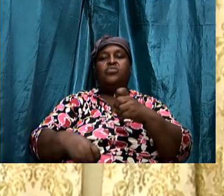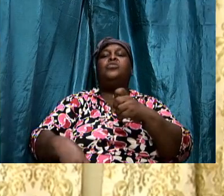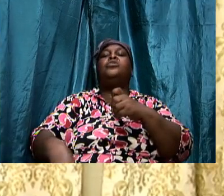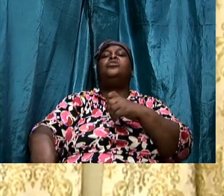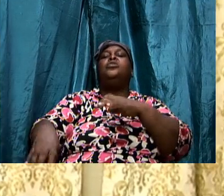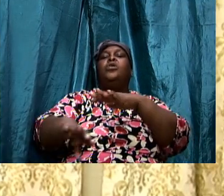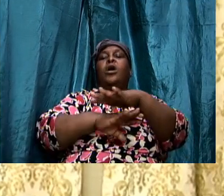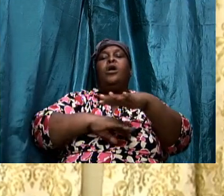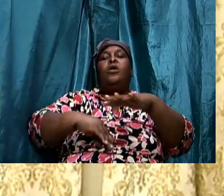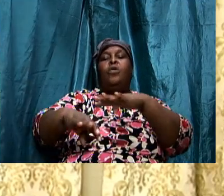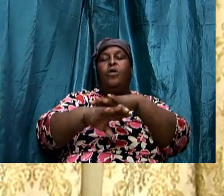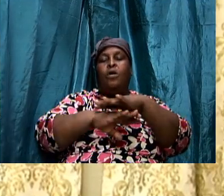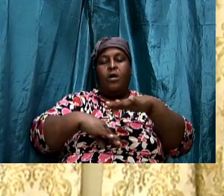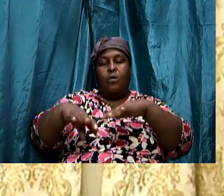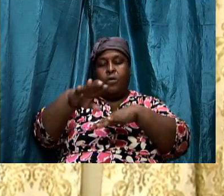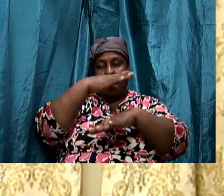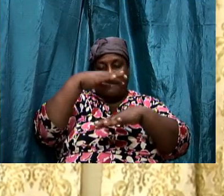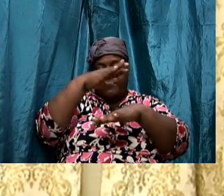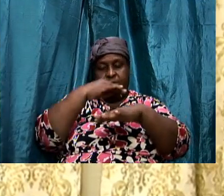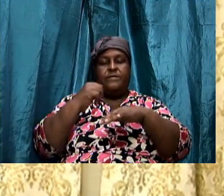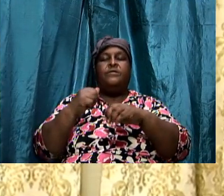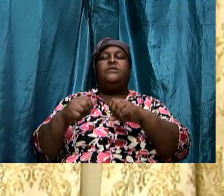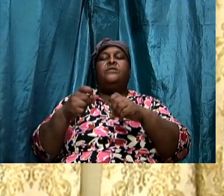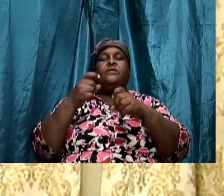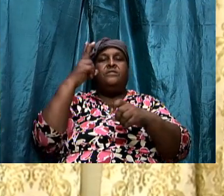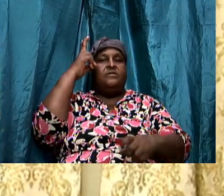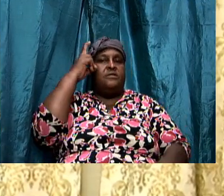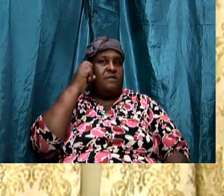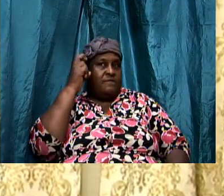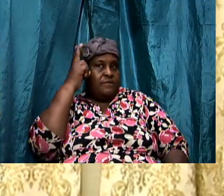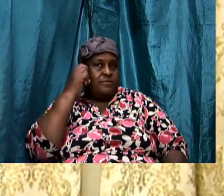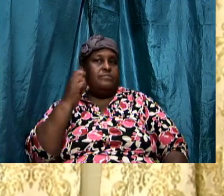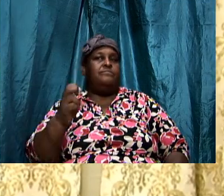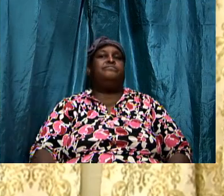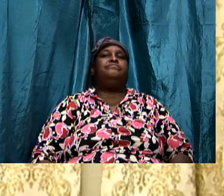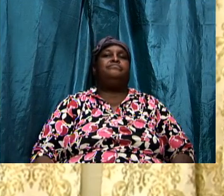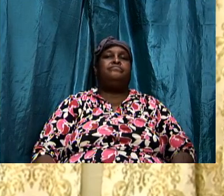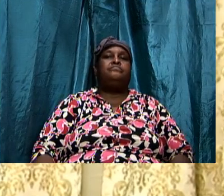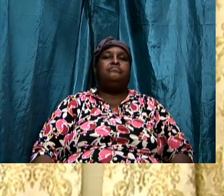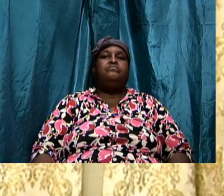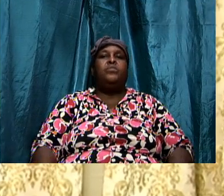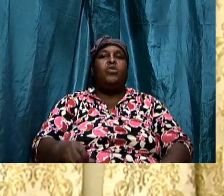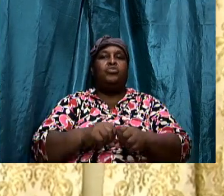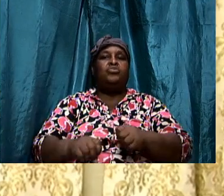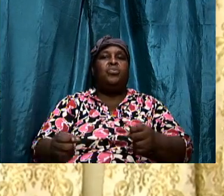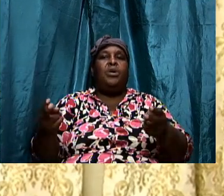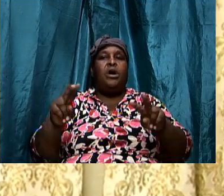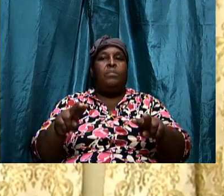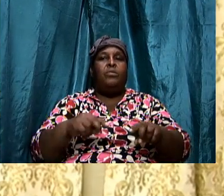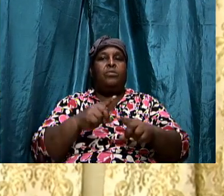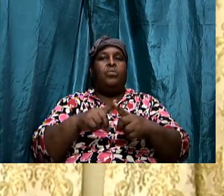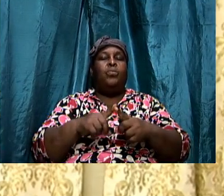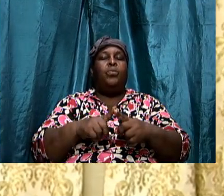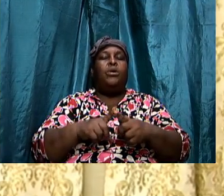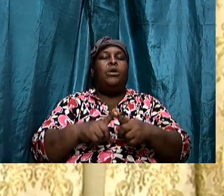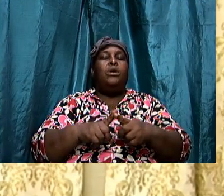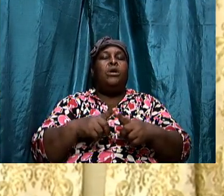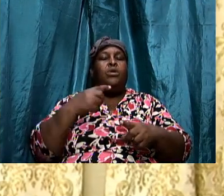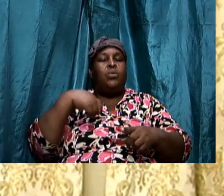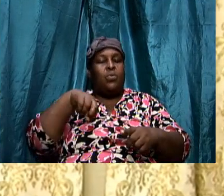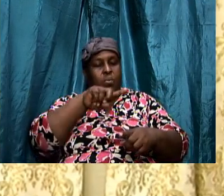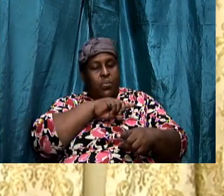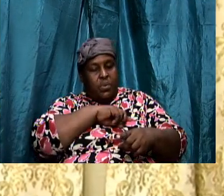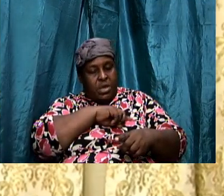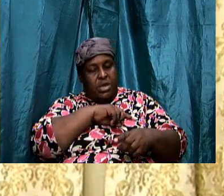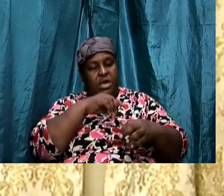of the enemy. And that will only happen when we use the sword when we